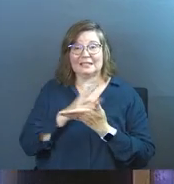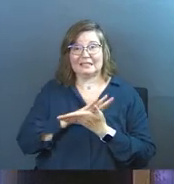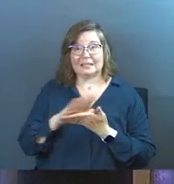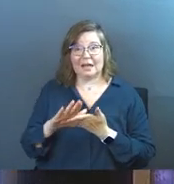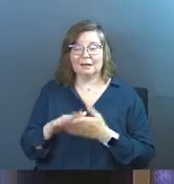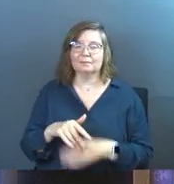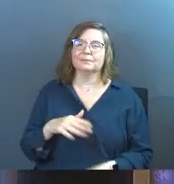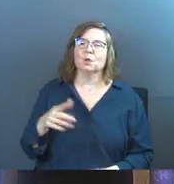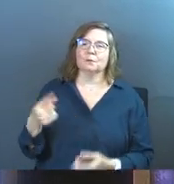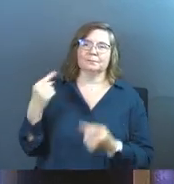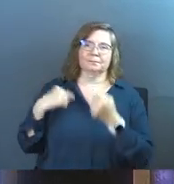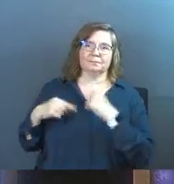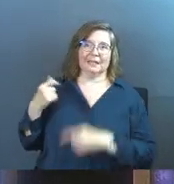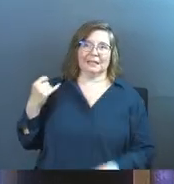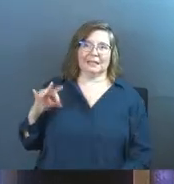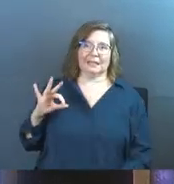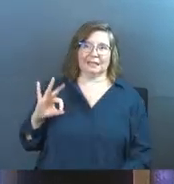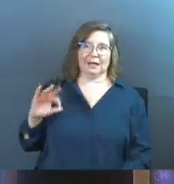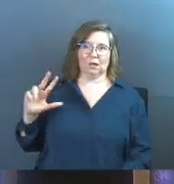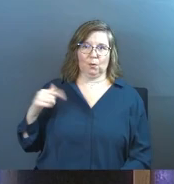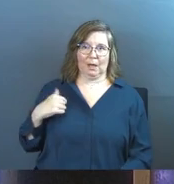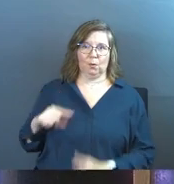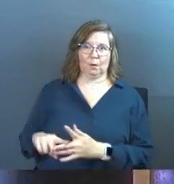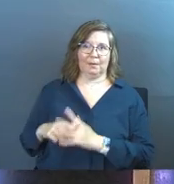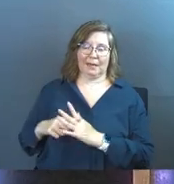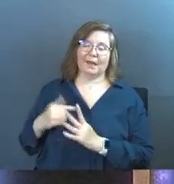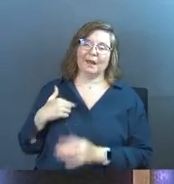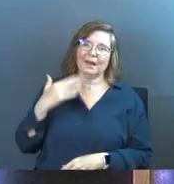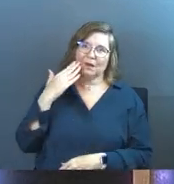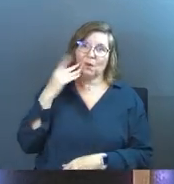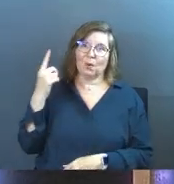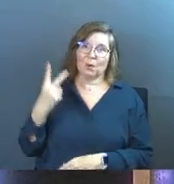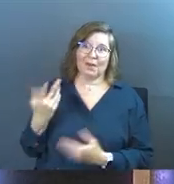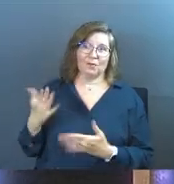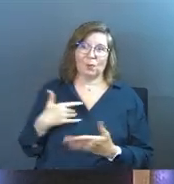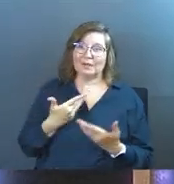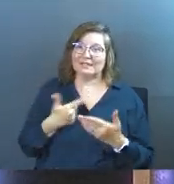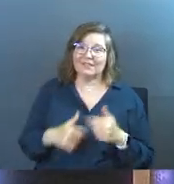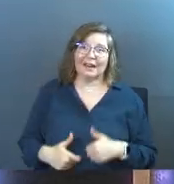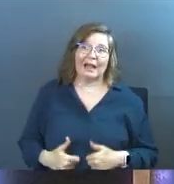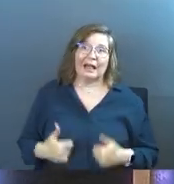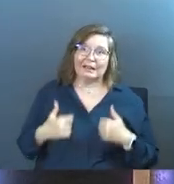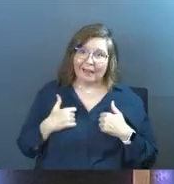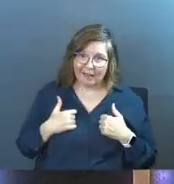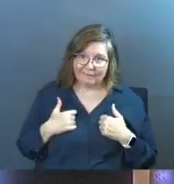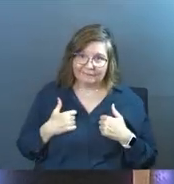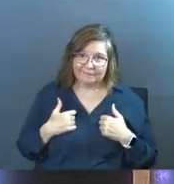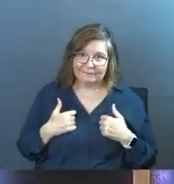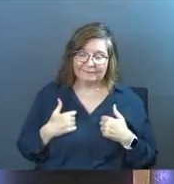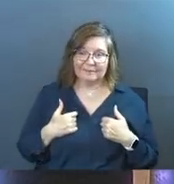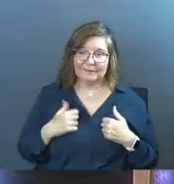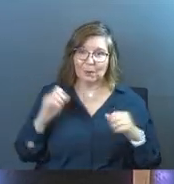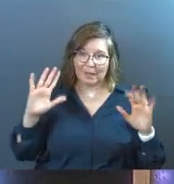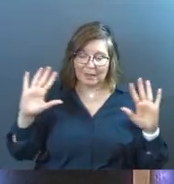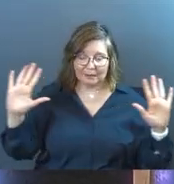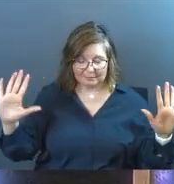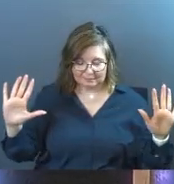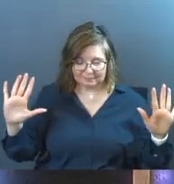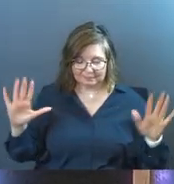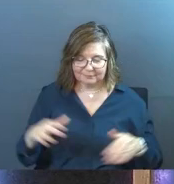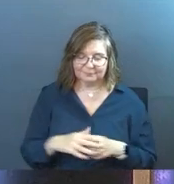So 1993 is where I'm going to begin. And I know half of the room wasn't even alive. Okay.